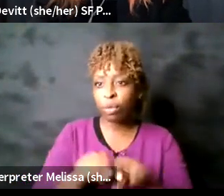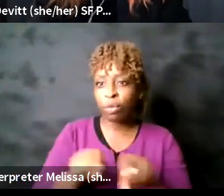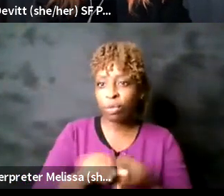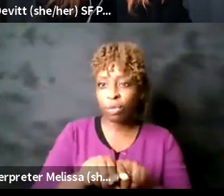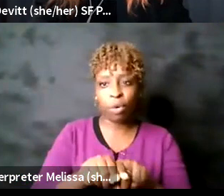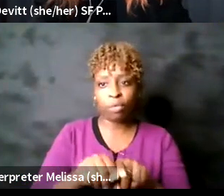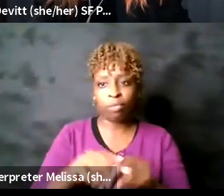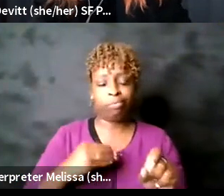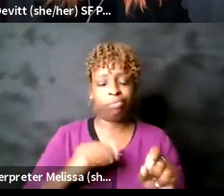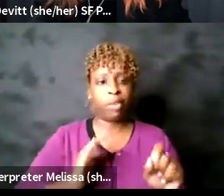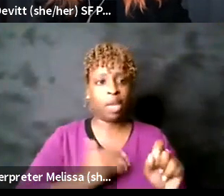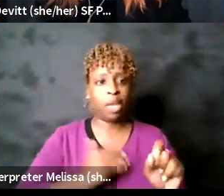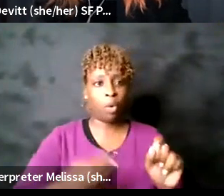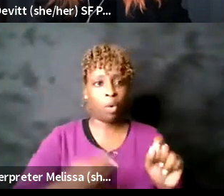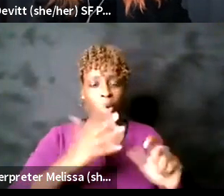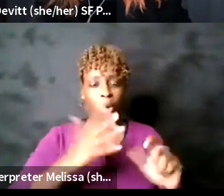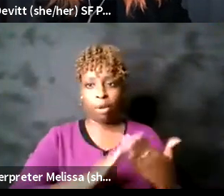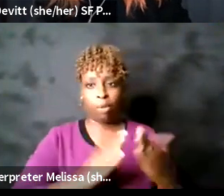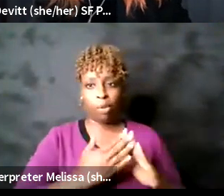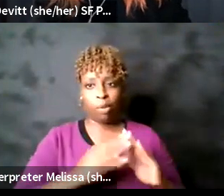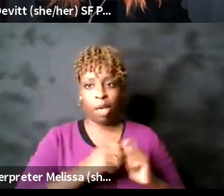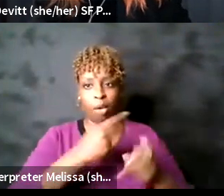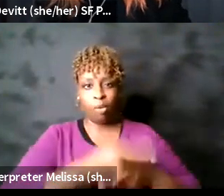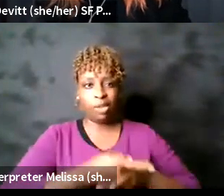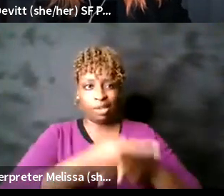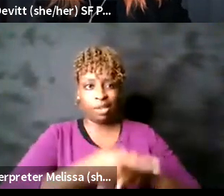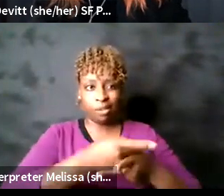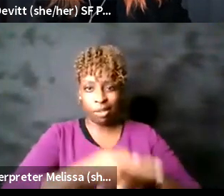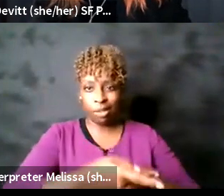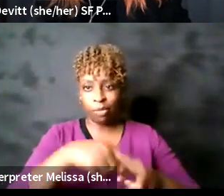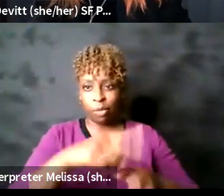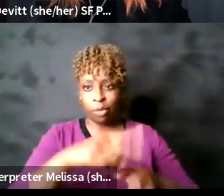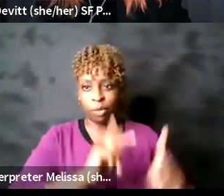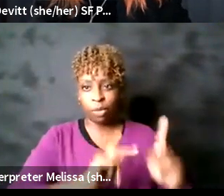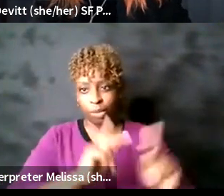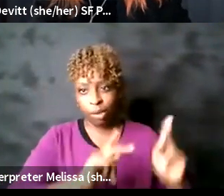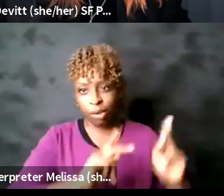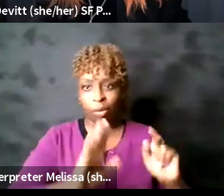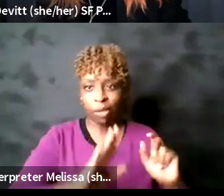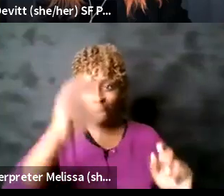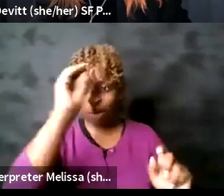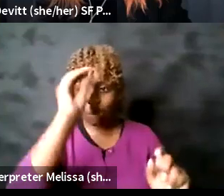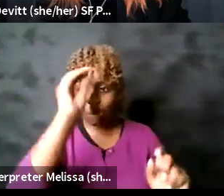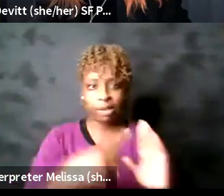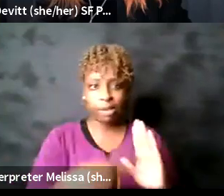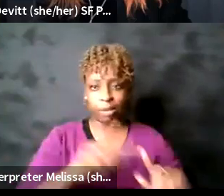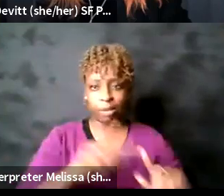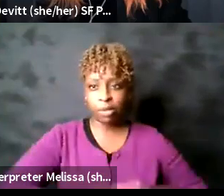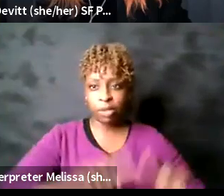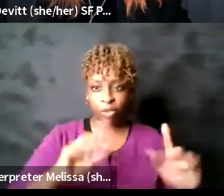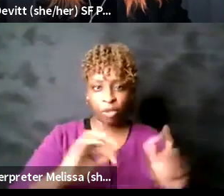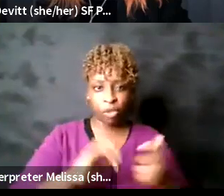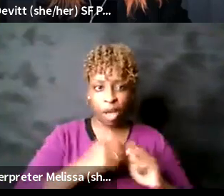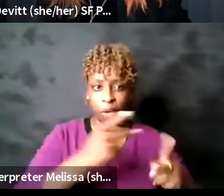sometimes or might have a different opinion sometimes or you know this isn't only just white this how are taking care of all of us i don't think